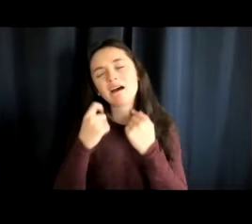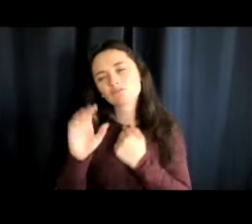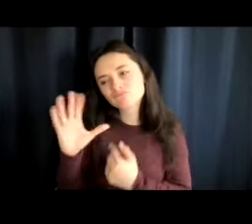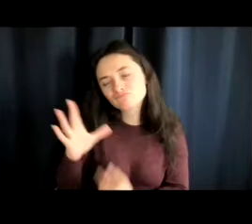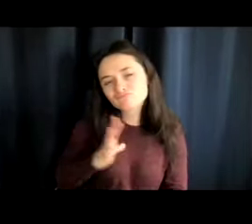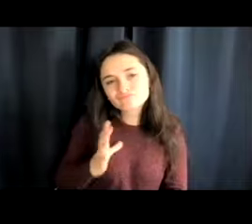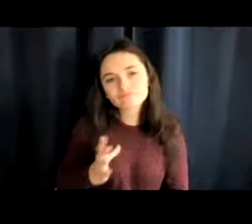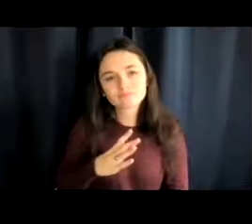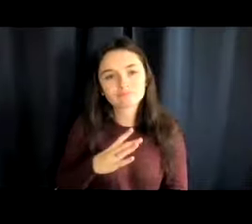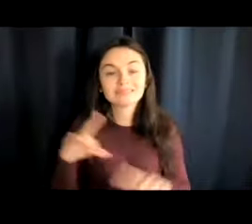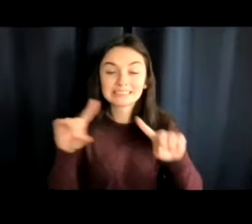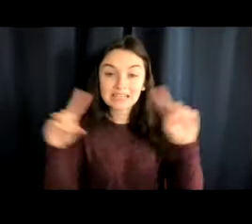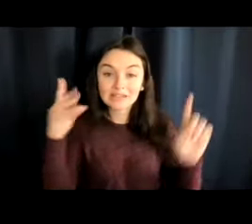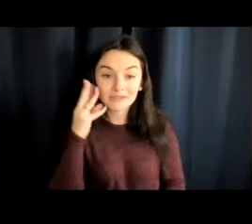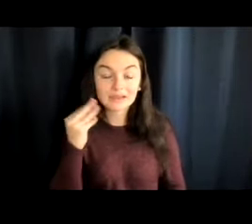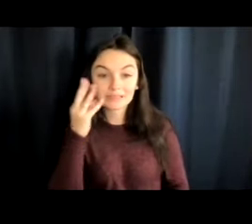a little different experience.